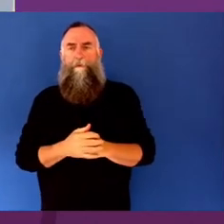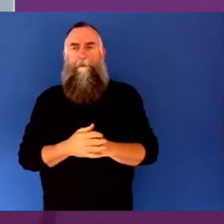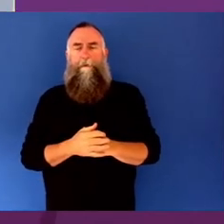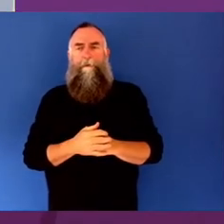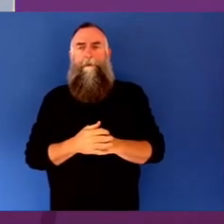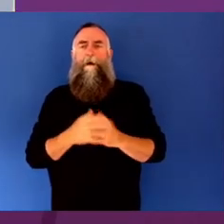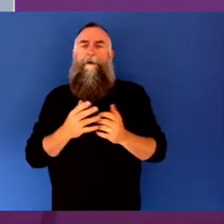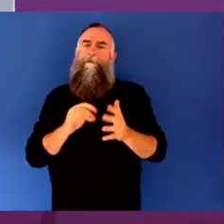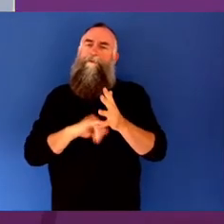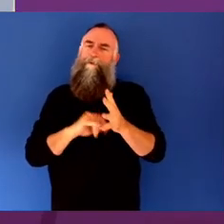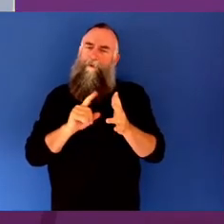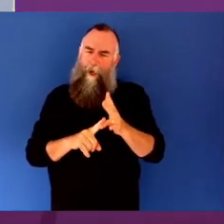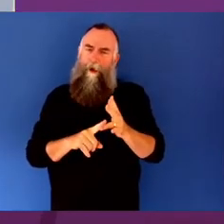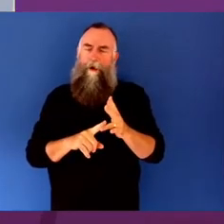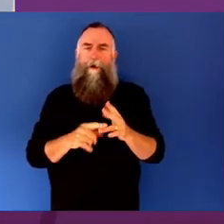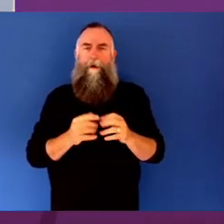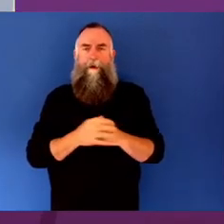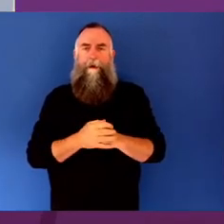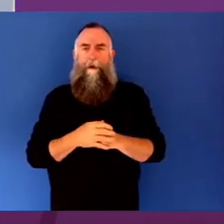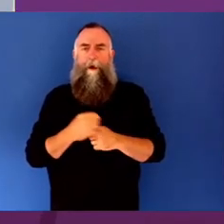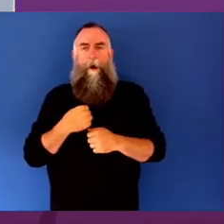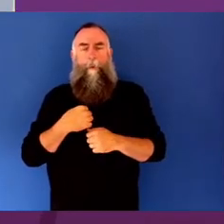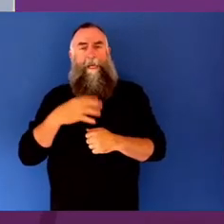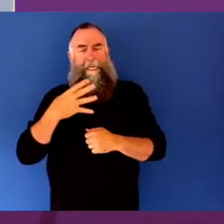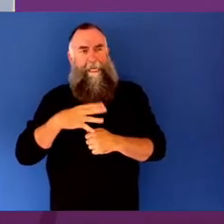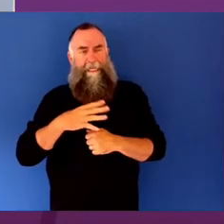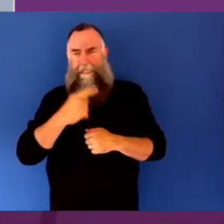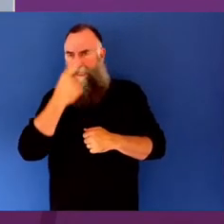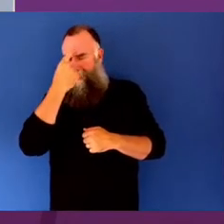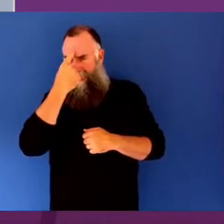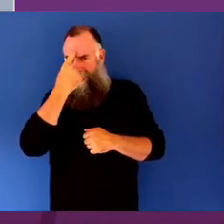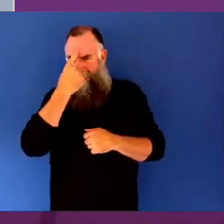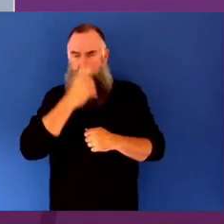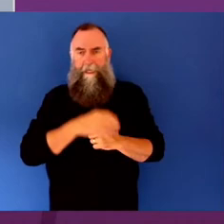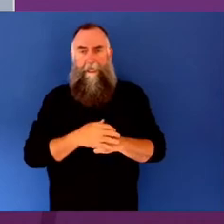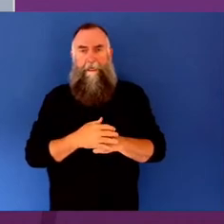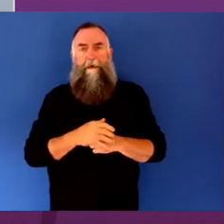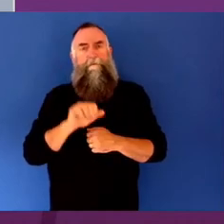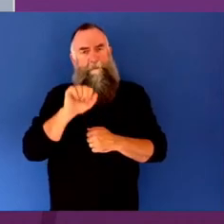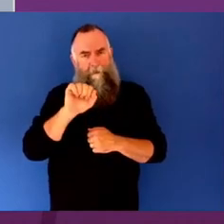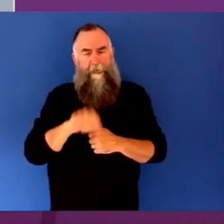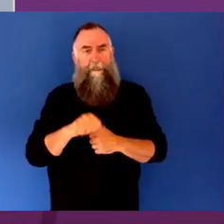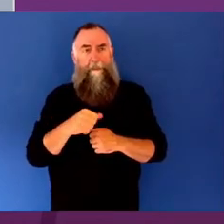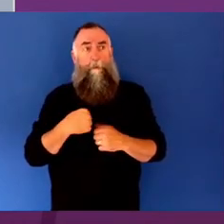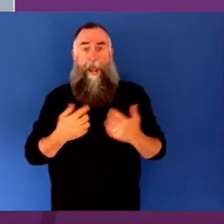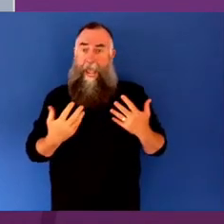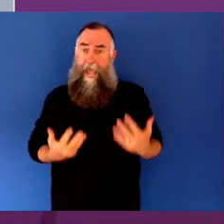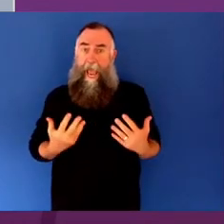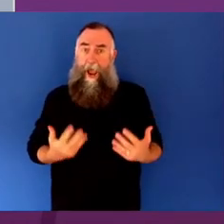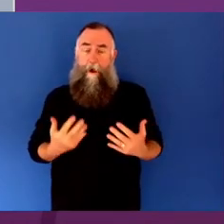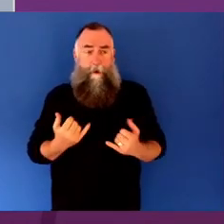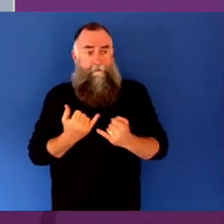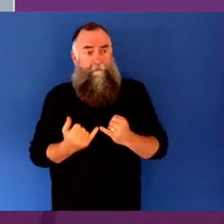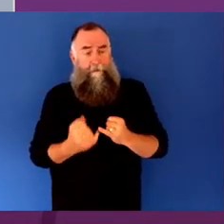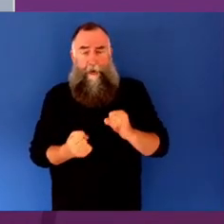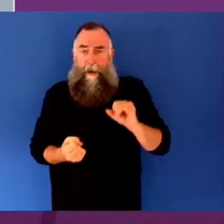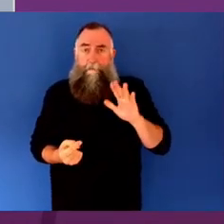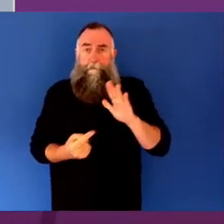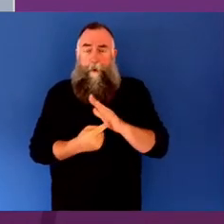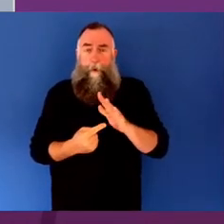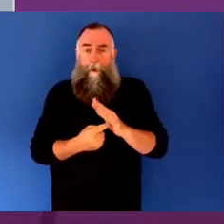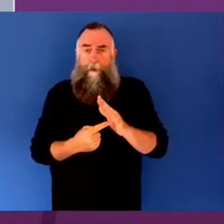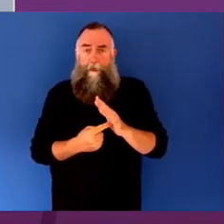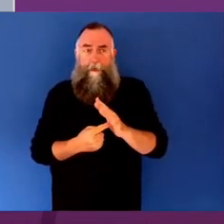Yeah, look, it's again that we are at a really pivotal moment in the sector. We've just had that in the mental health